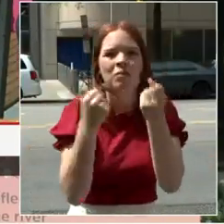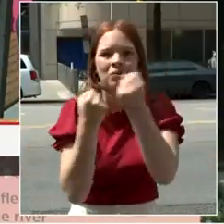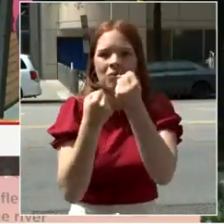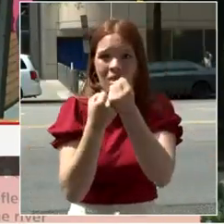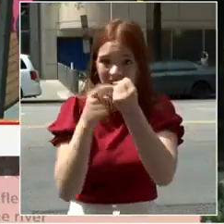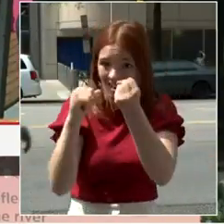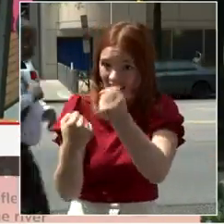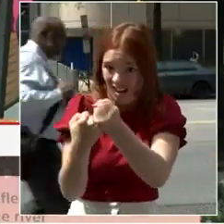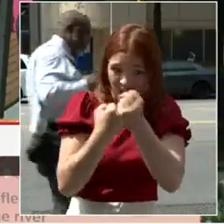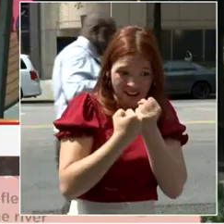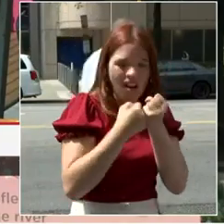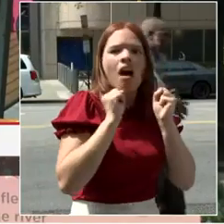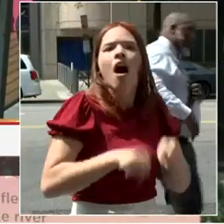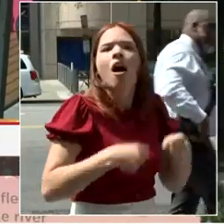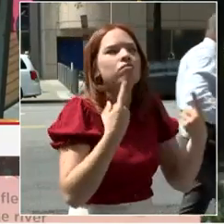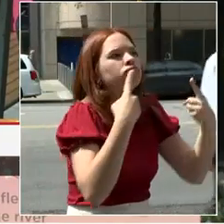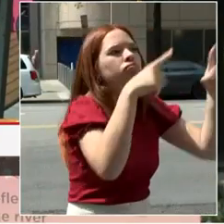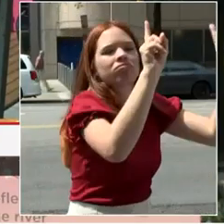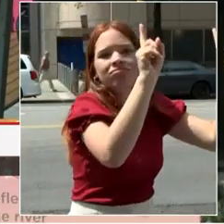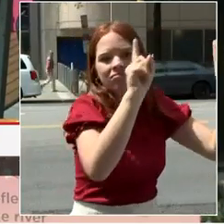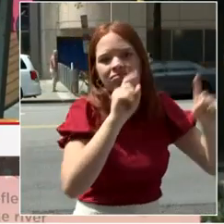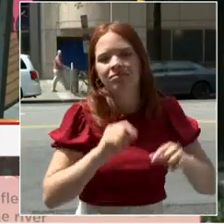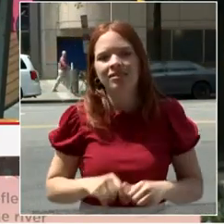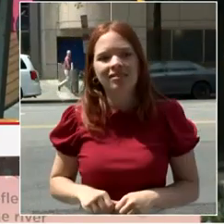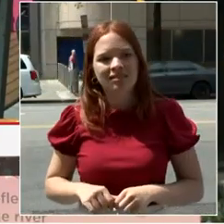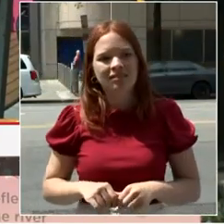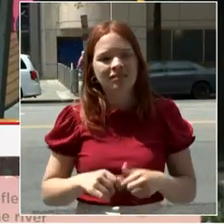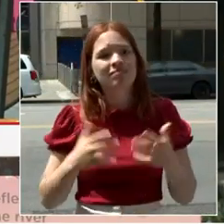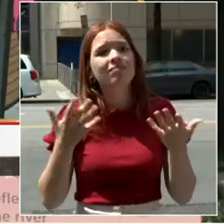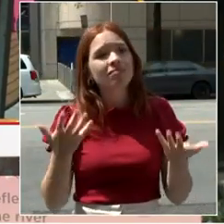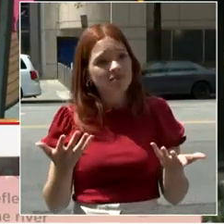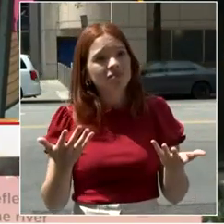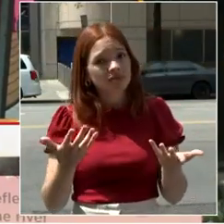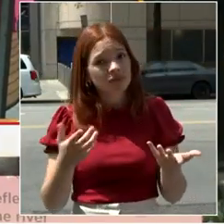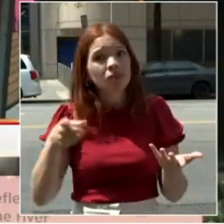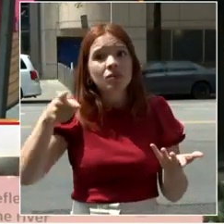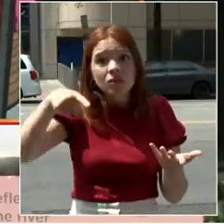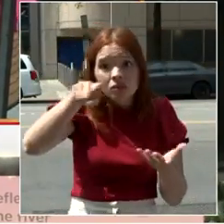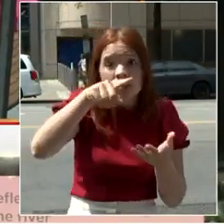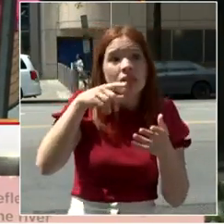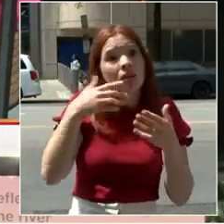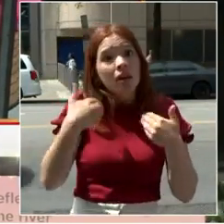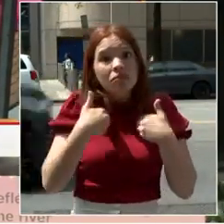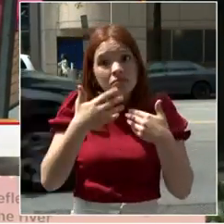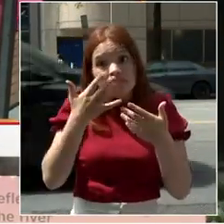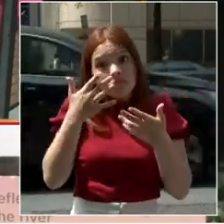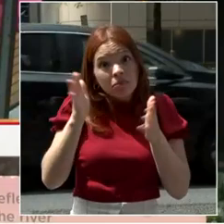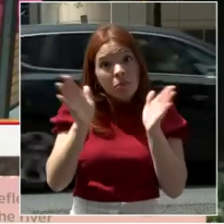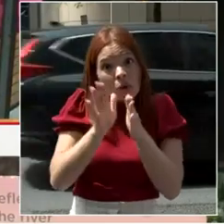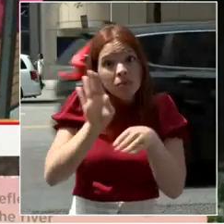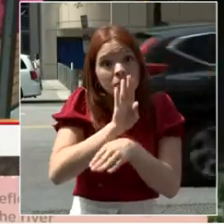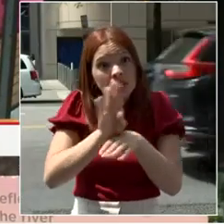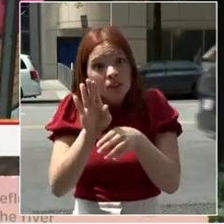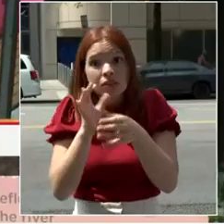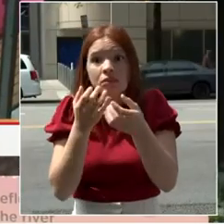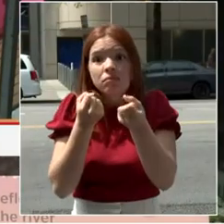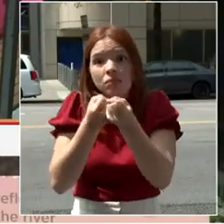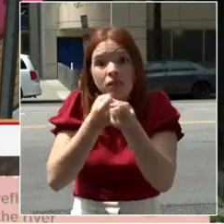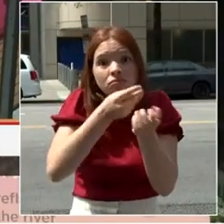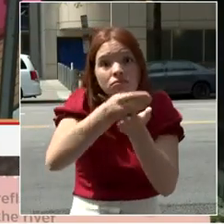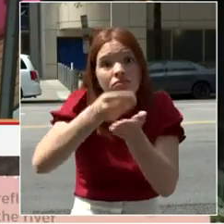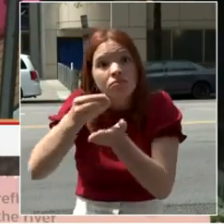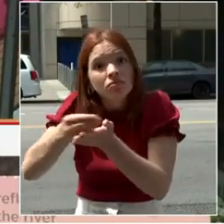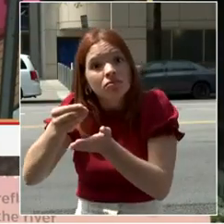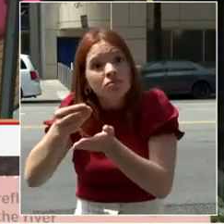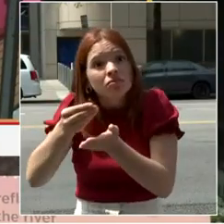you are not only getting satisfied with the product, but also you are supporting people that they really need support.